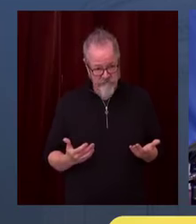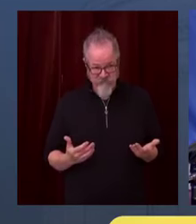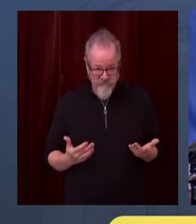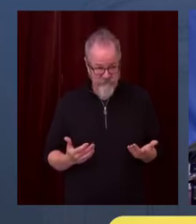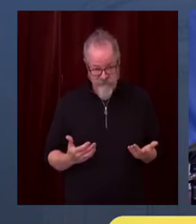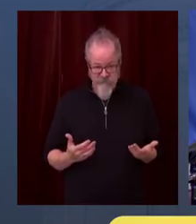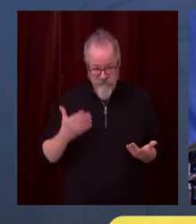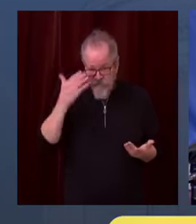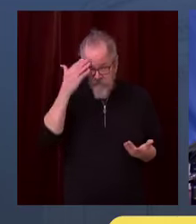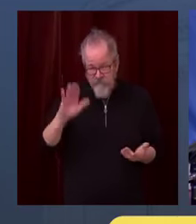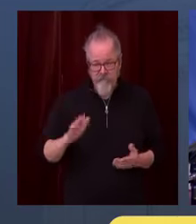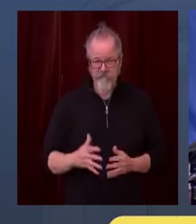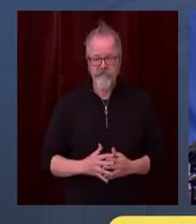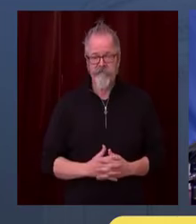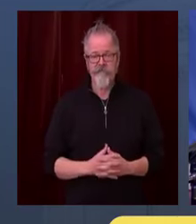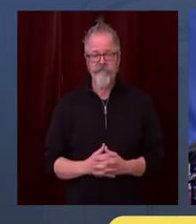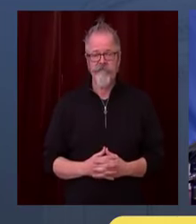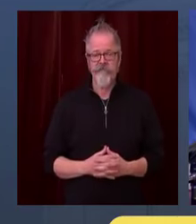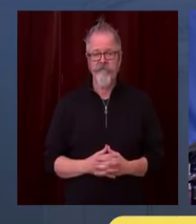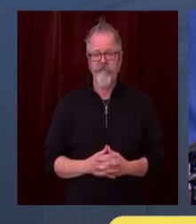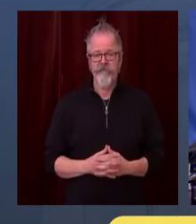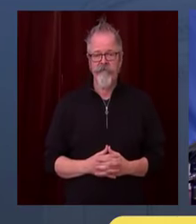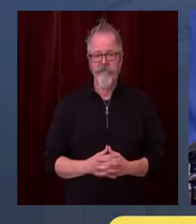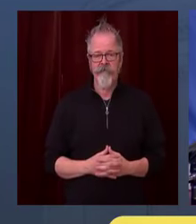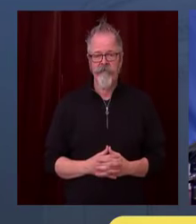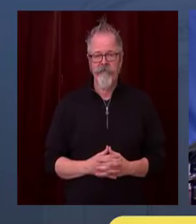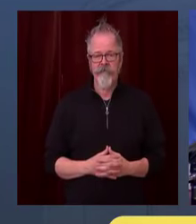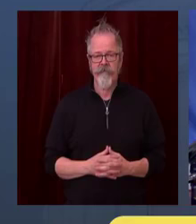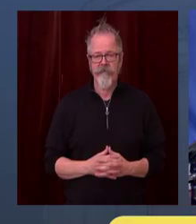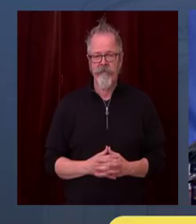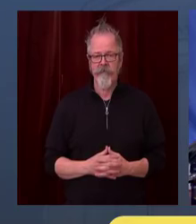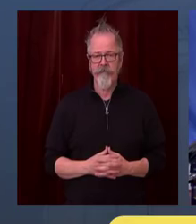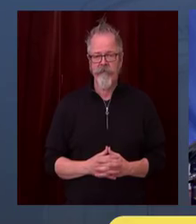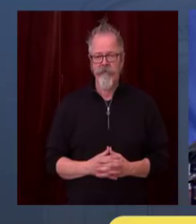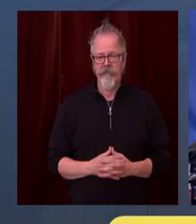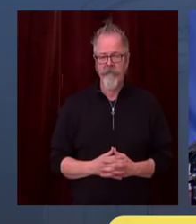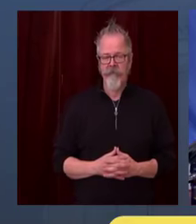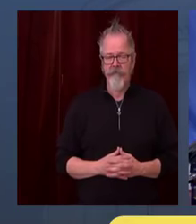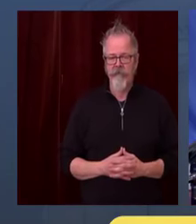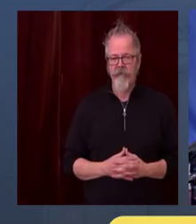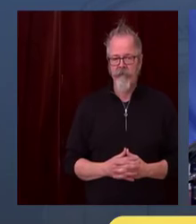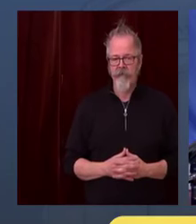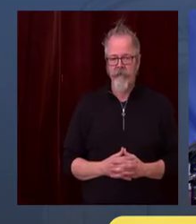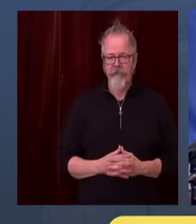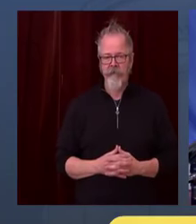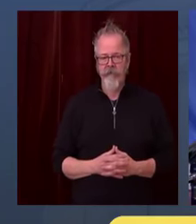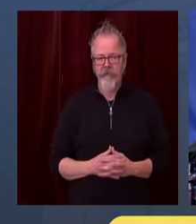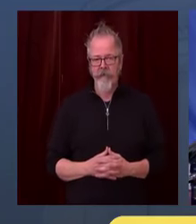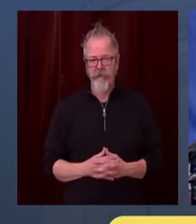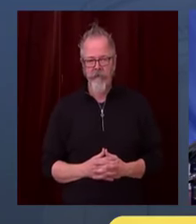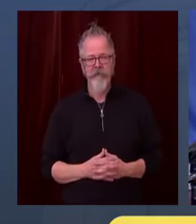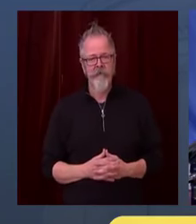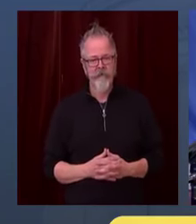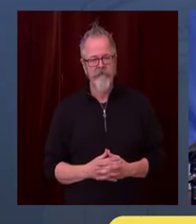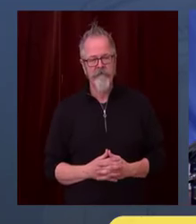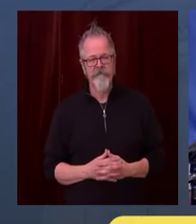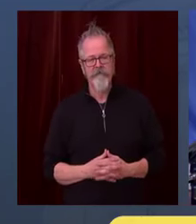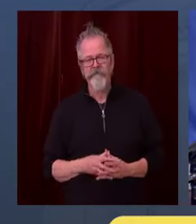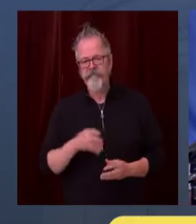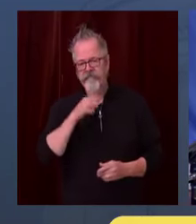a pop can out the window, I'm one tenths of one millionth of percent of the pop cans that I littered. But I still shouldn't do it.